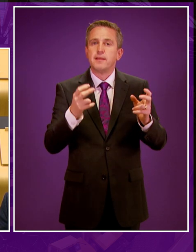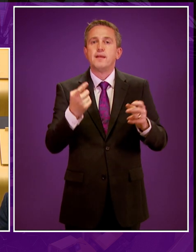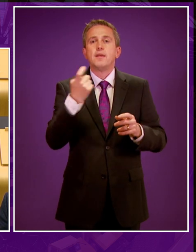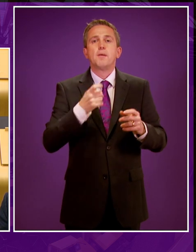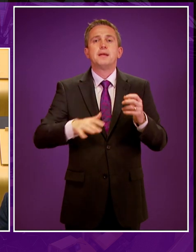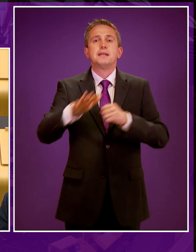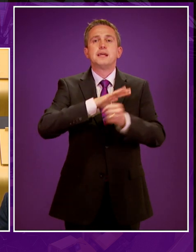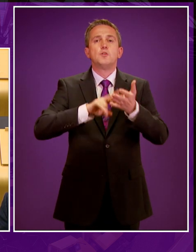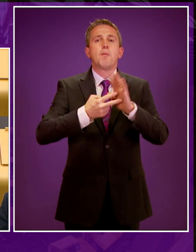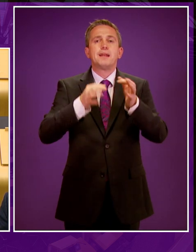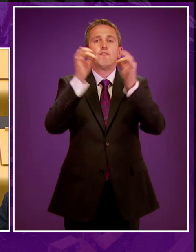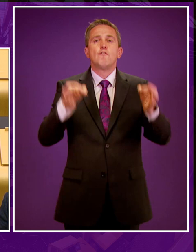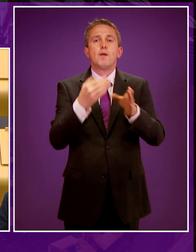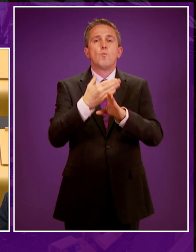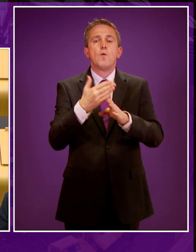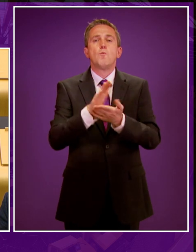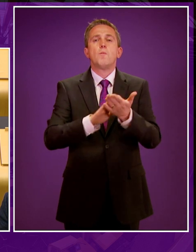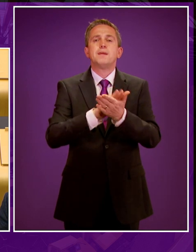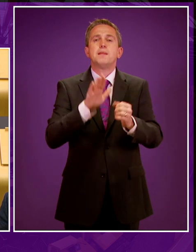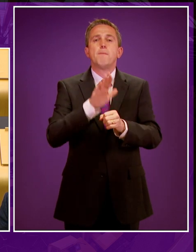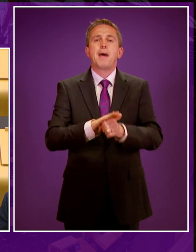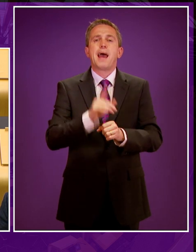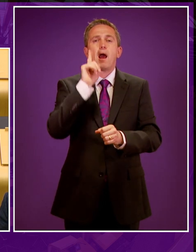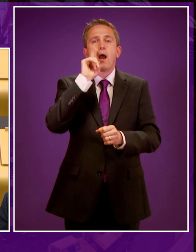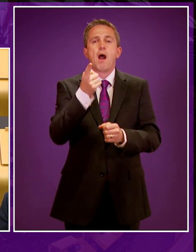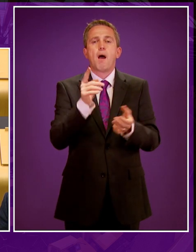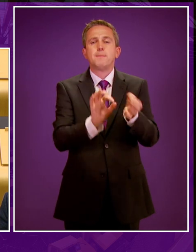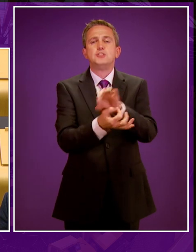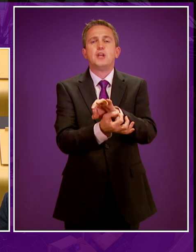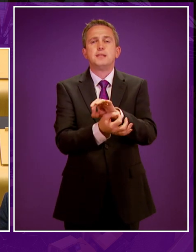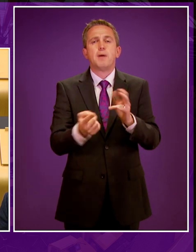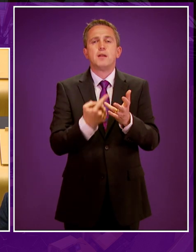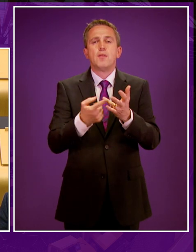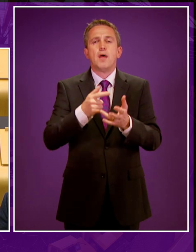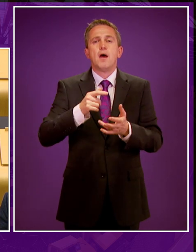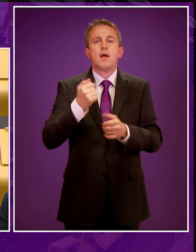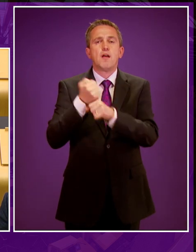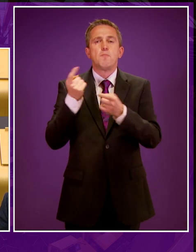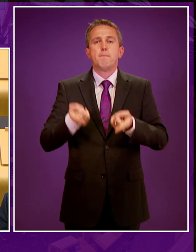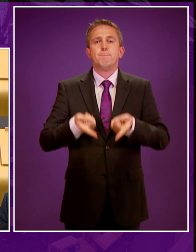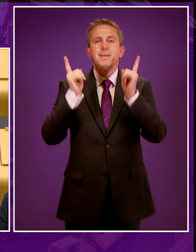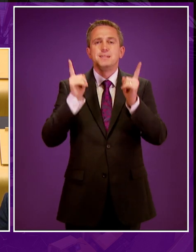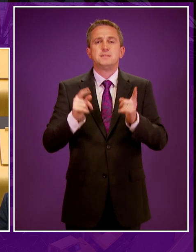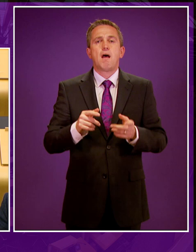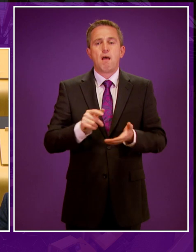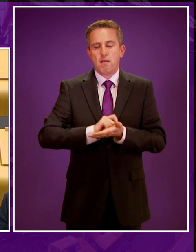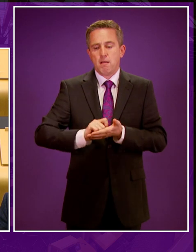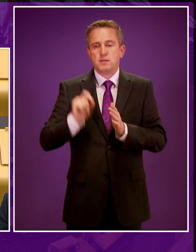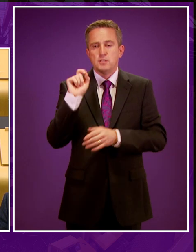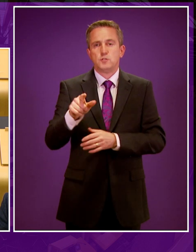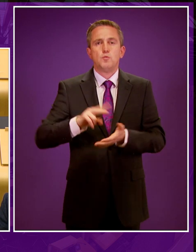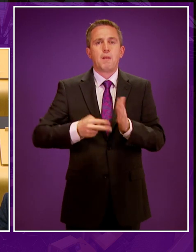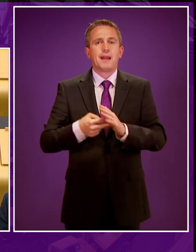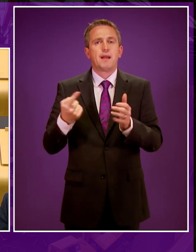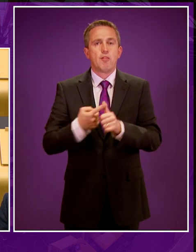national planning framework will ensure that the ban can't simply be overturned by a future minister's signature on a letter to planning authorities, but